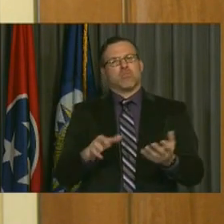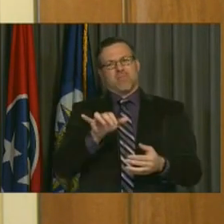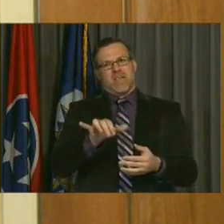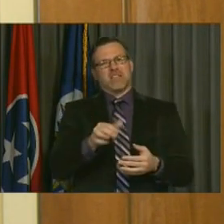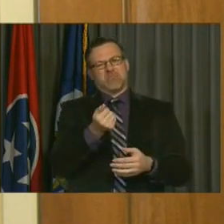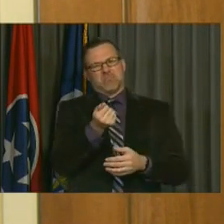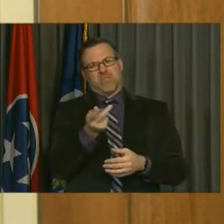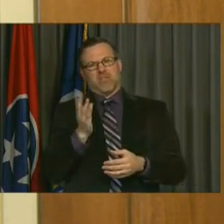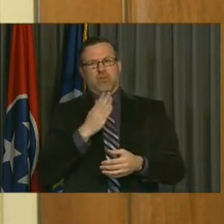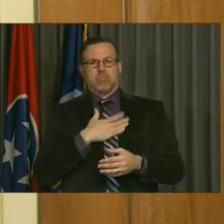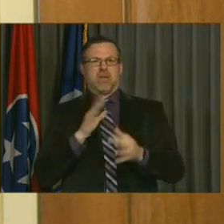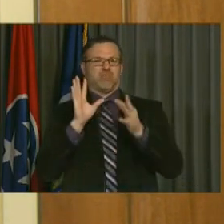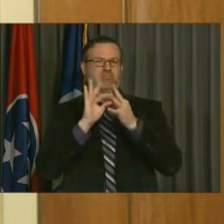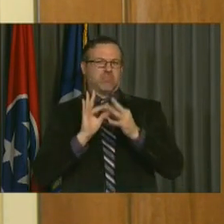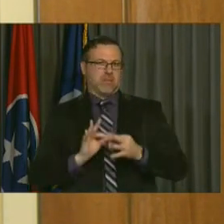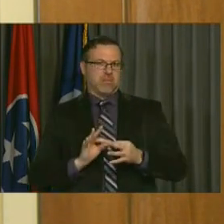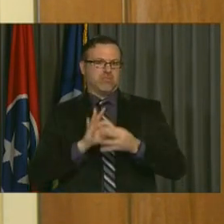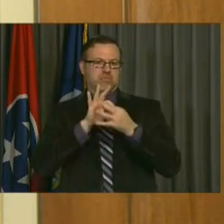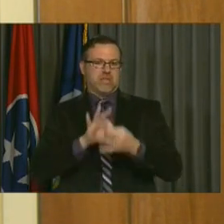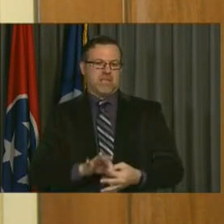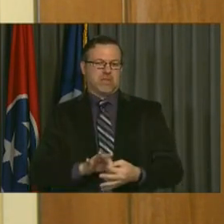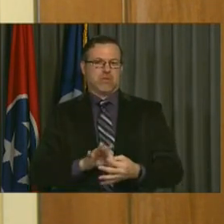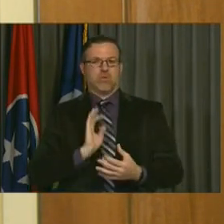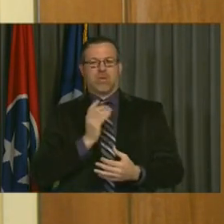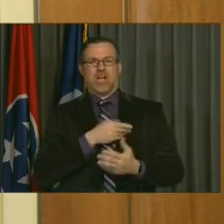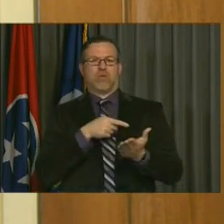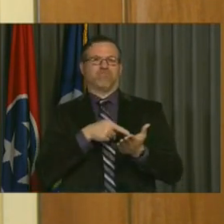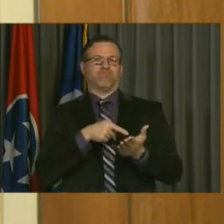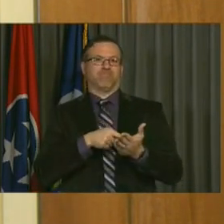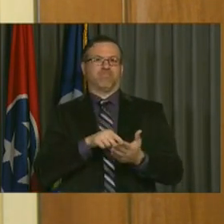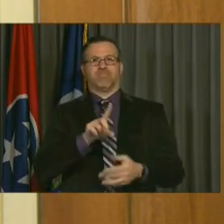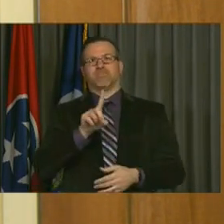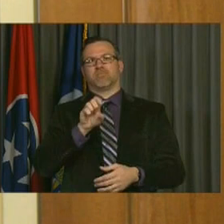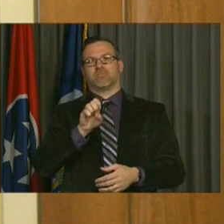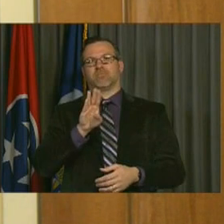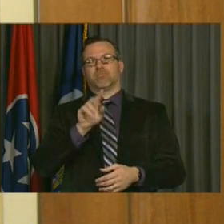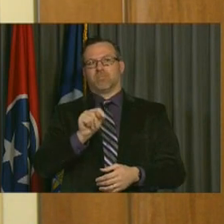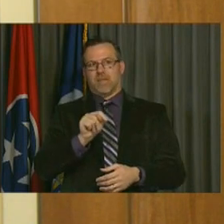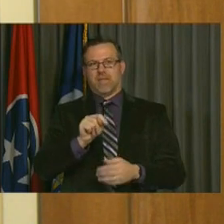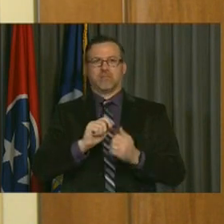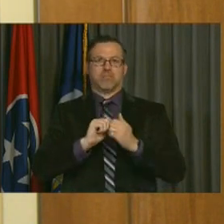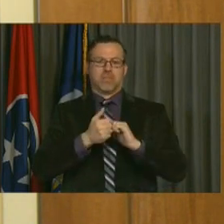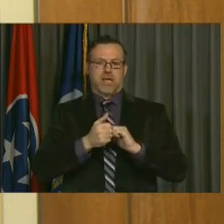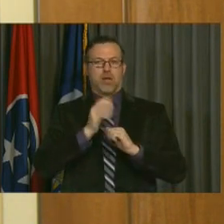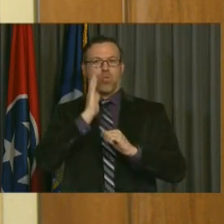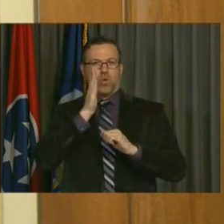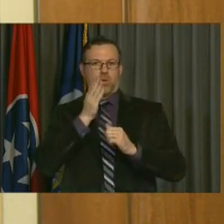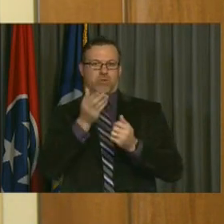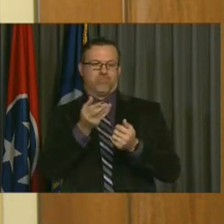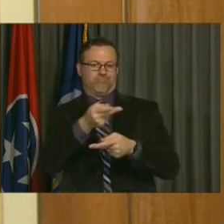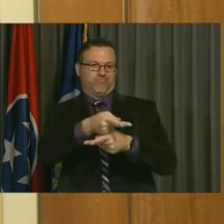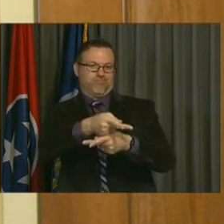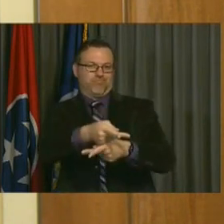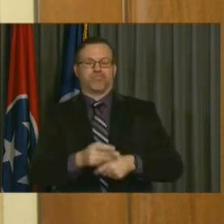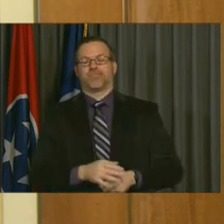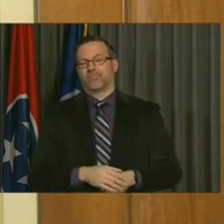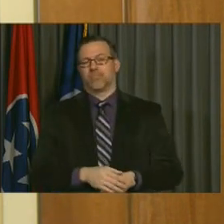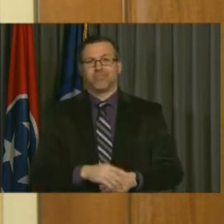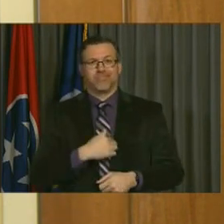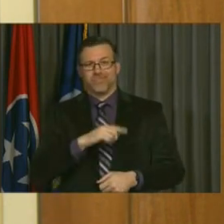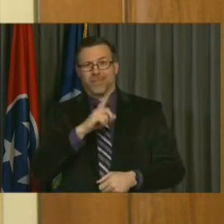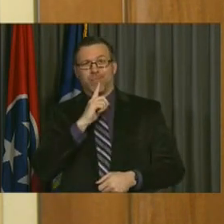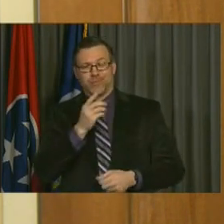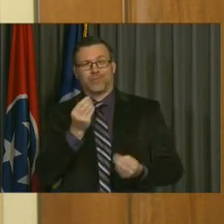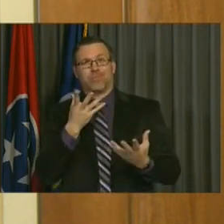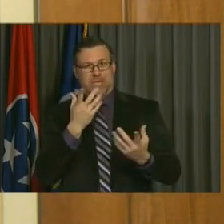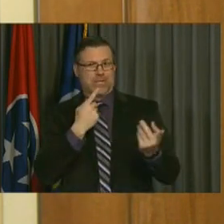the debt that we have outstanding now and how we plan to carry forward with that. I'm sure there will be many more questions